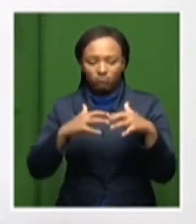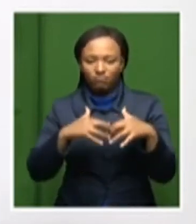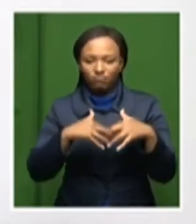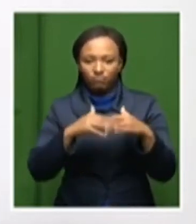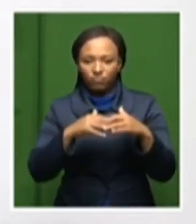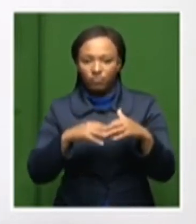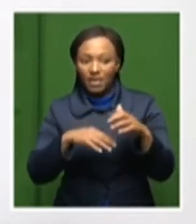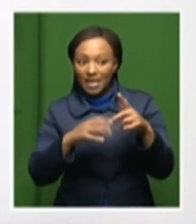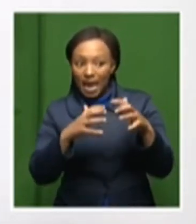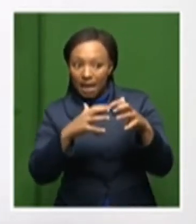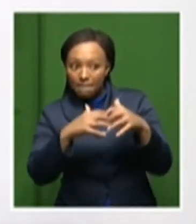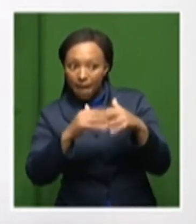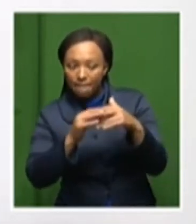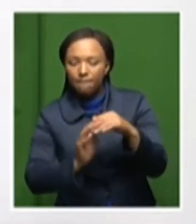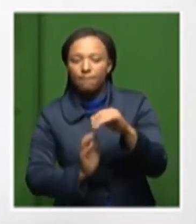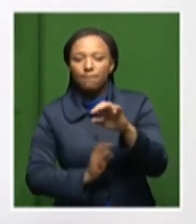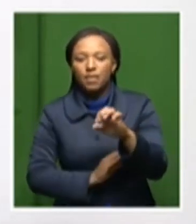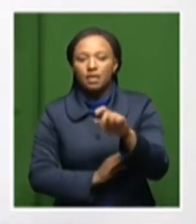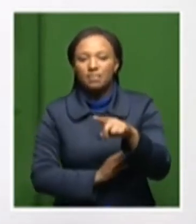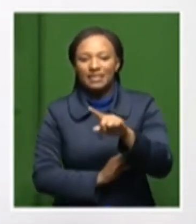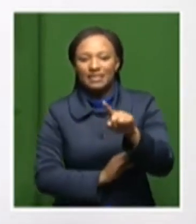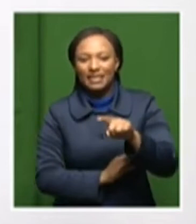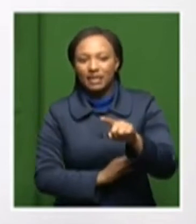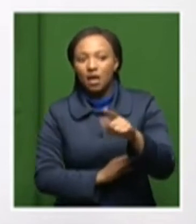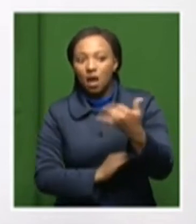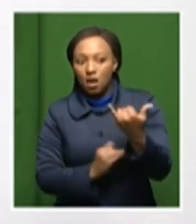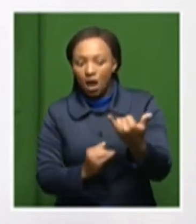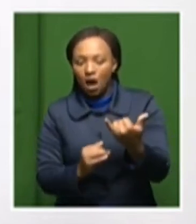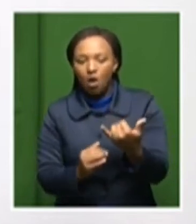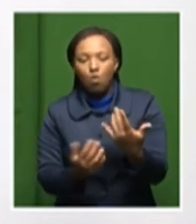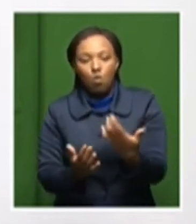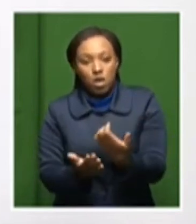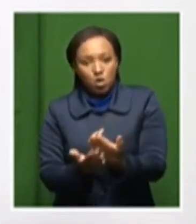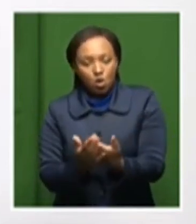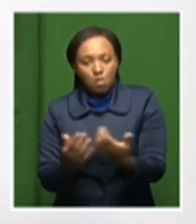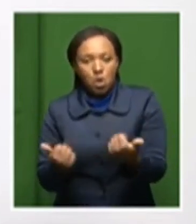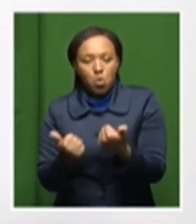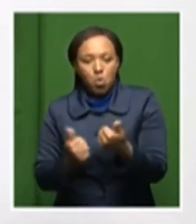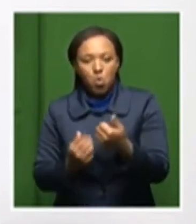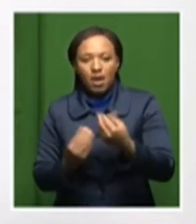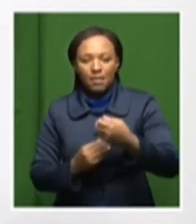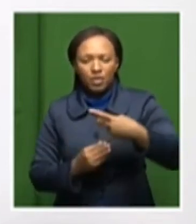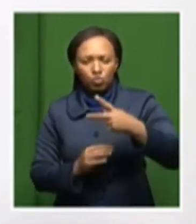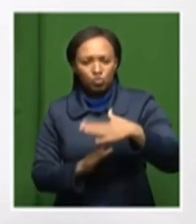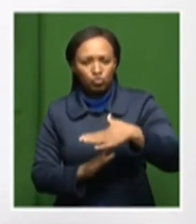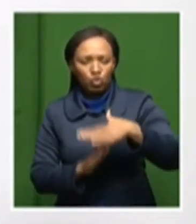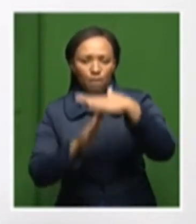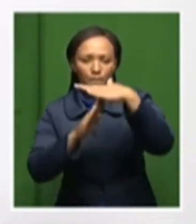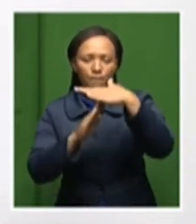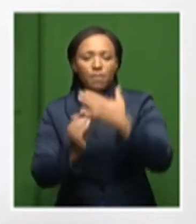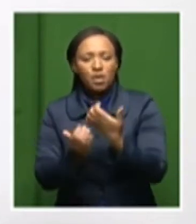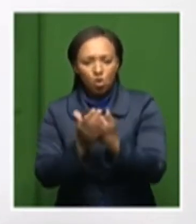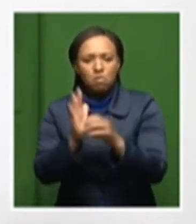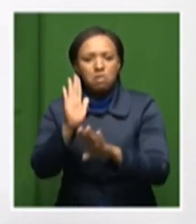today they are the number two economy in the world because of the